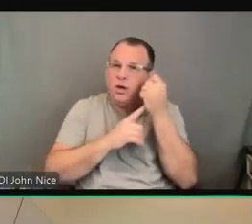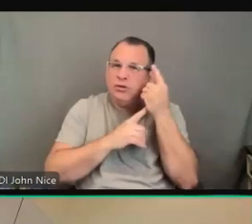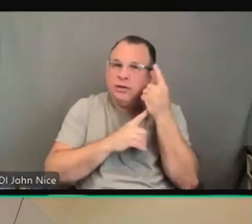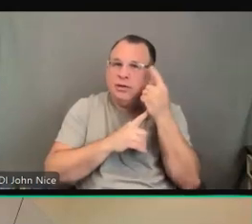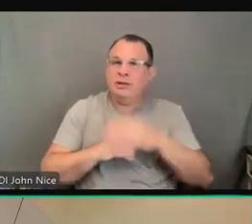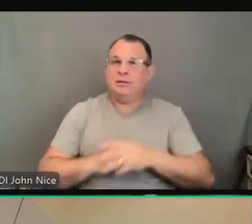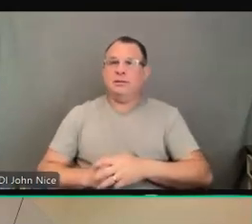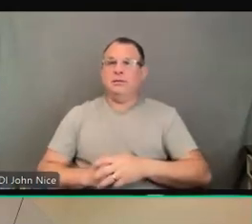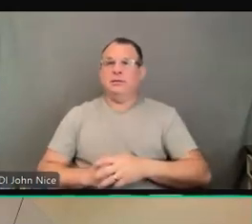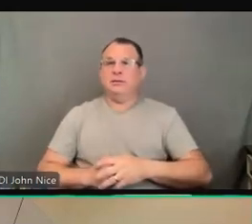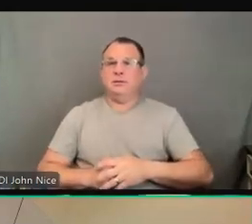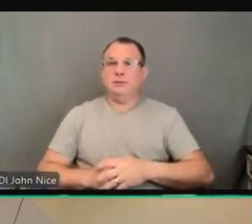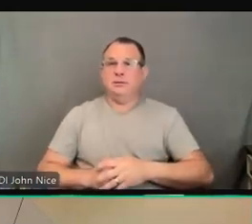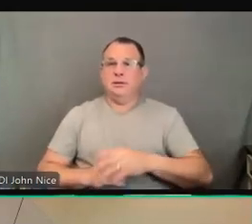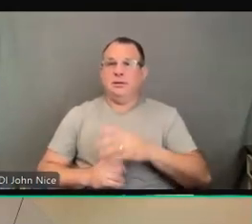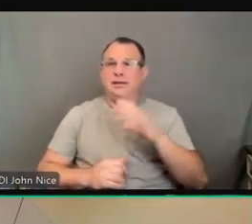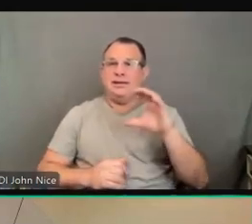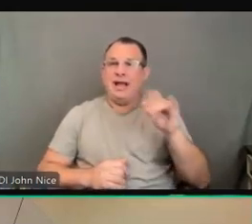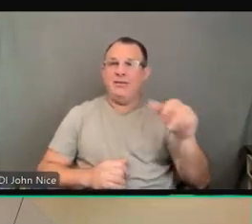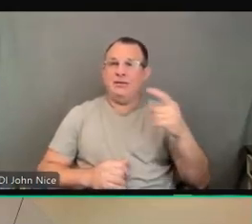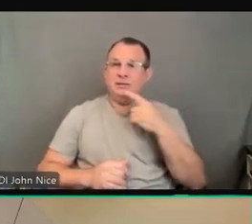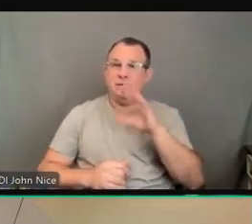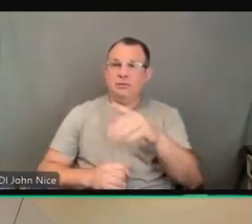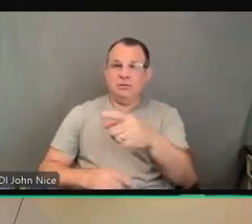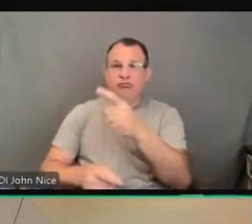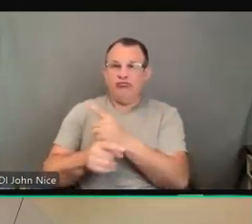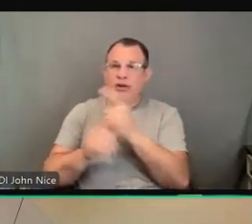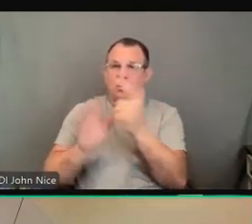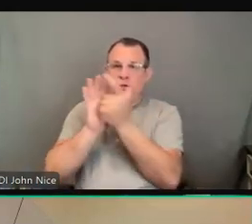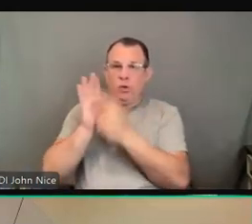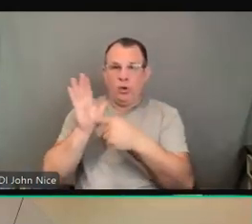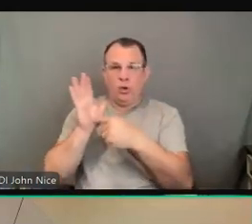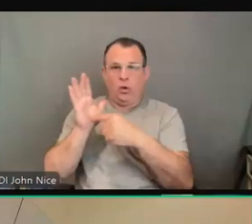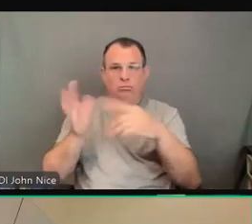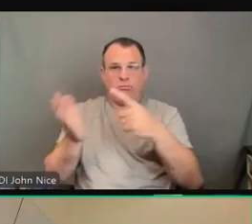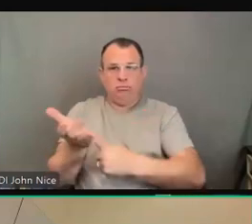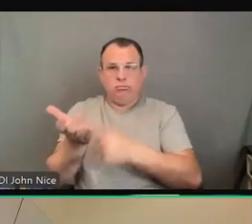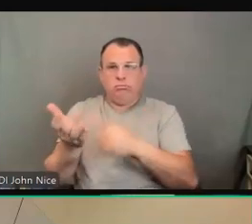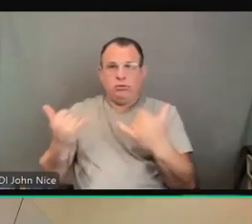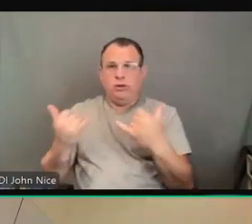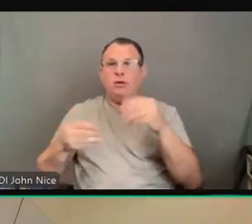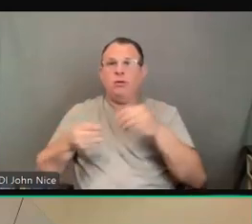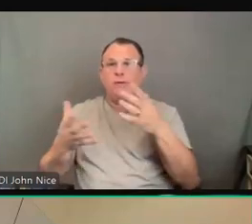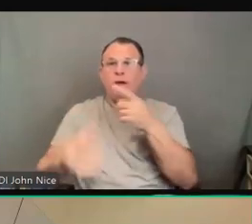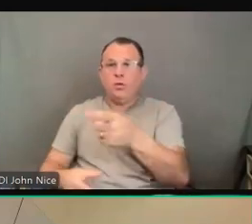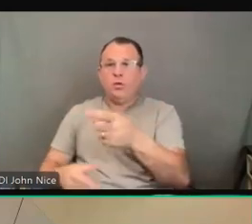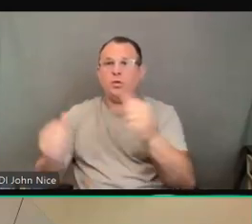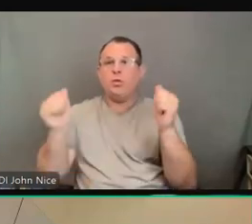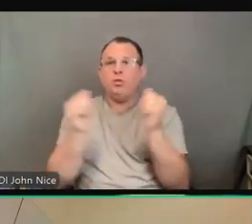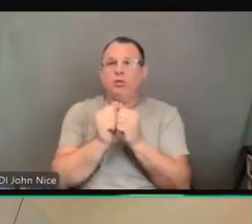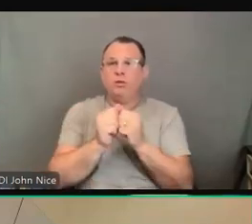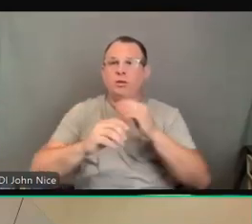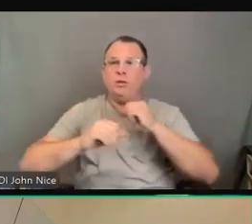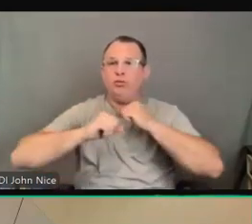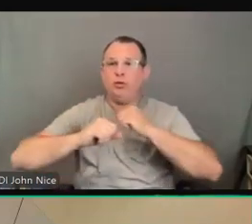Correct. So the laws that we're talking about today provide you with that protection, provide you with that